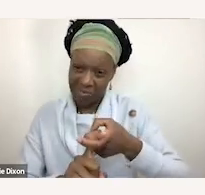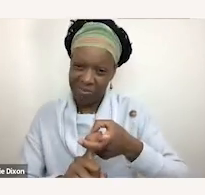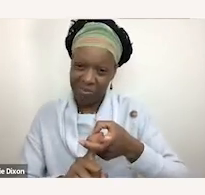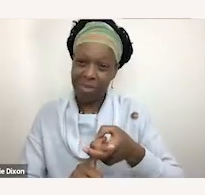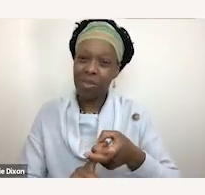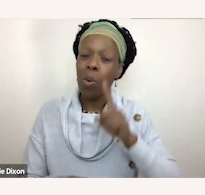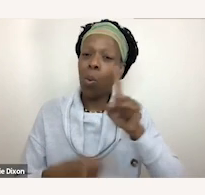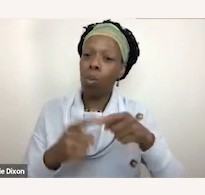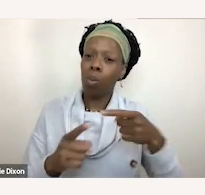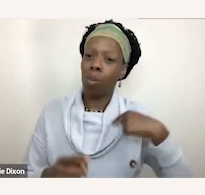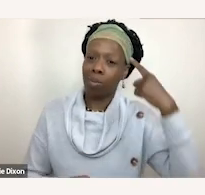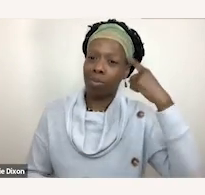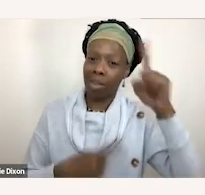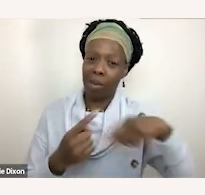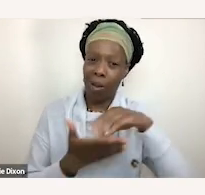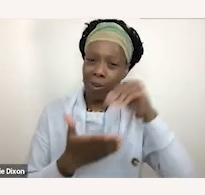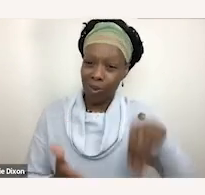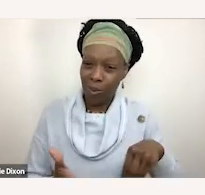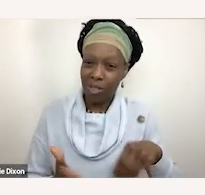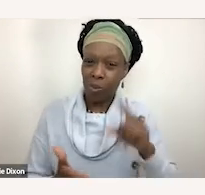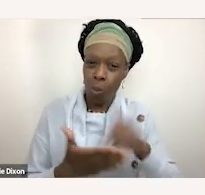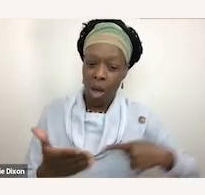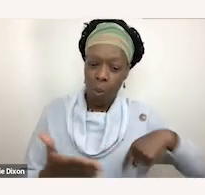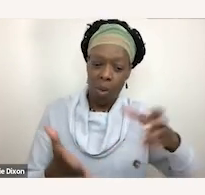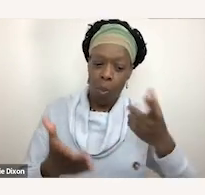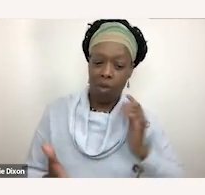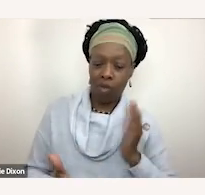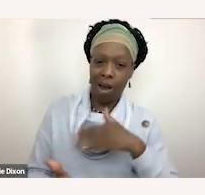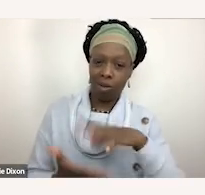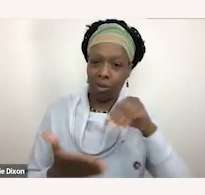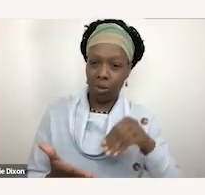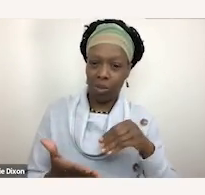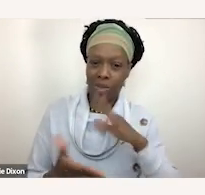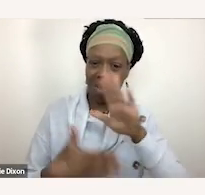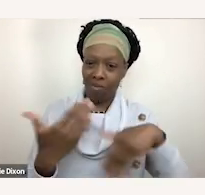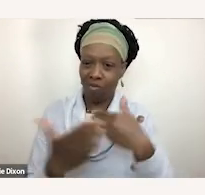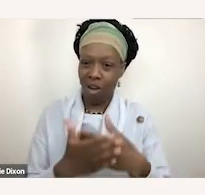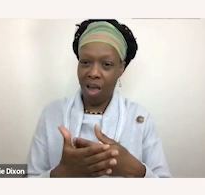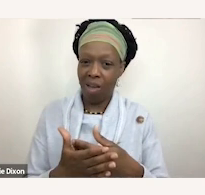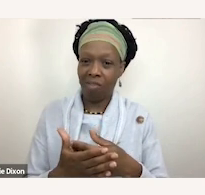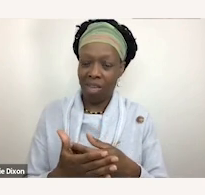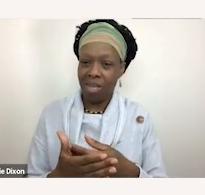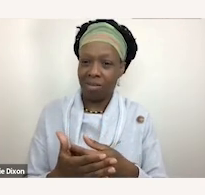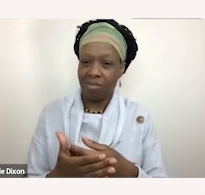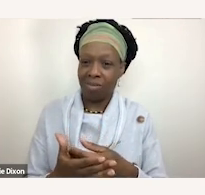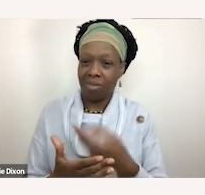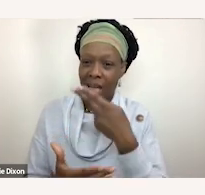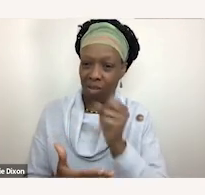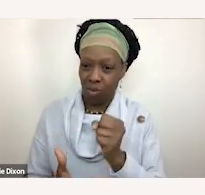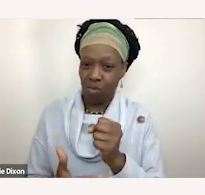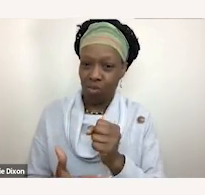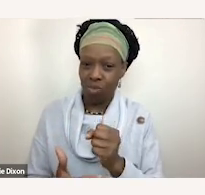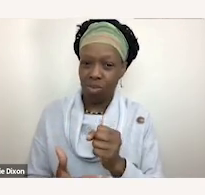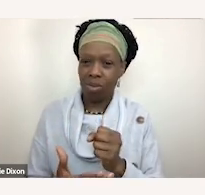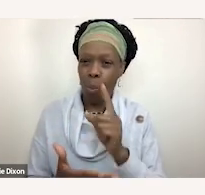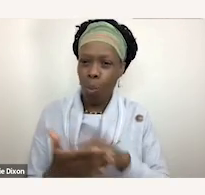want them to be when they finish grade 12 it's being that amazing part of a community you know where do they